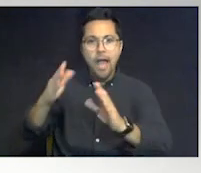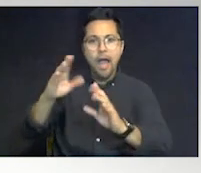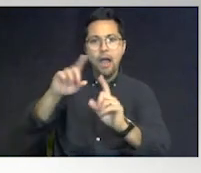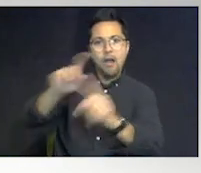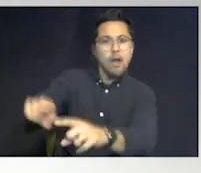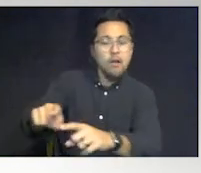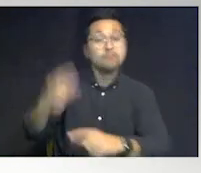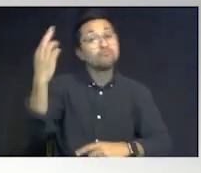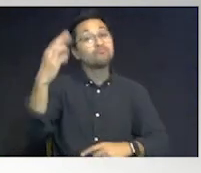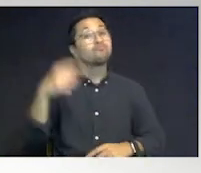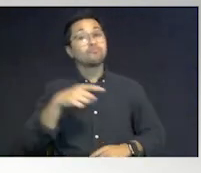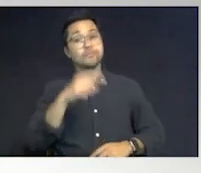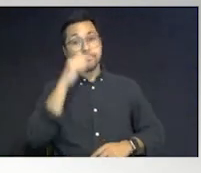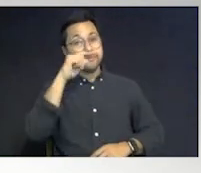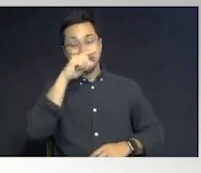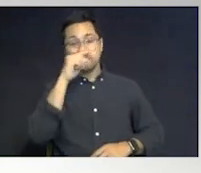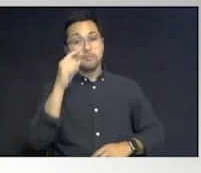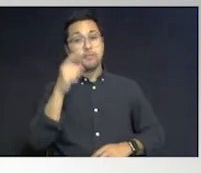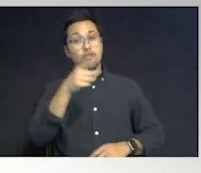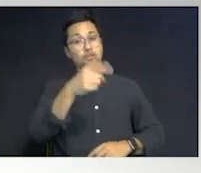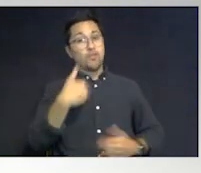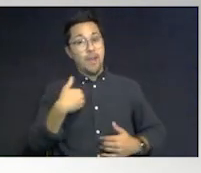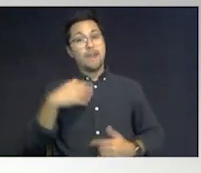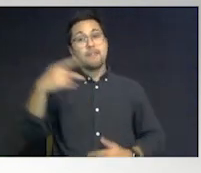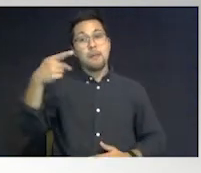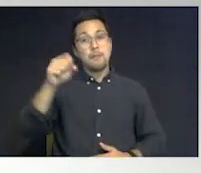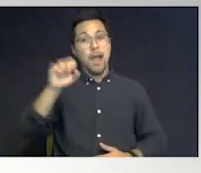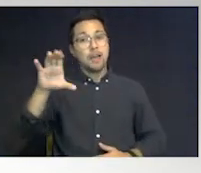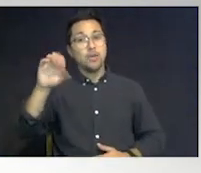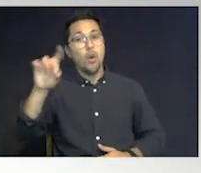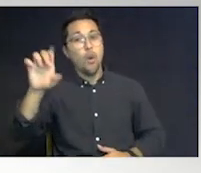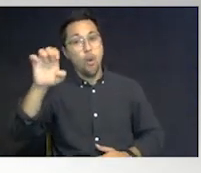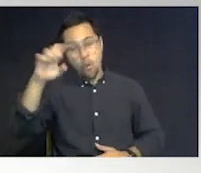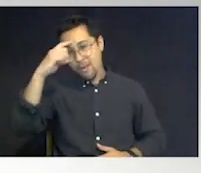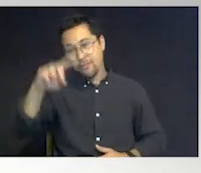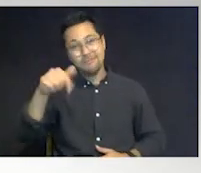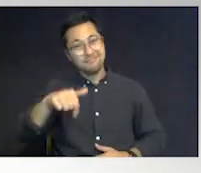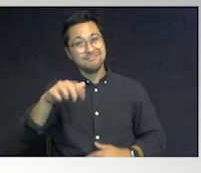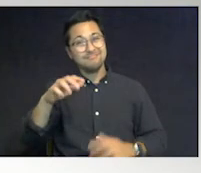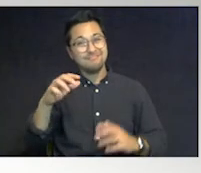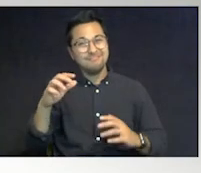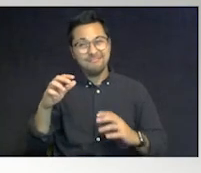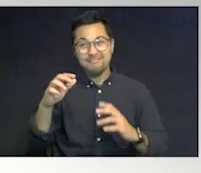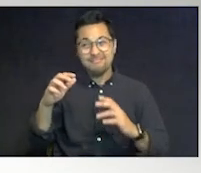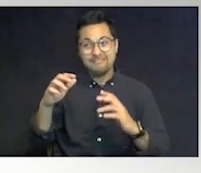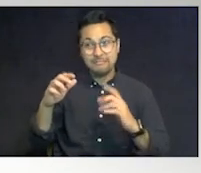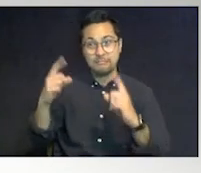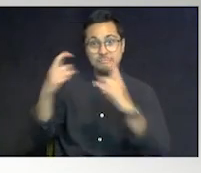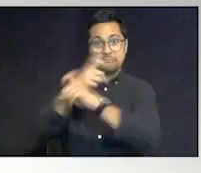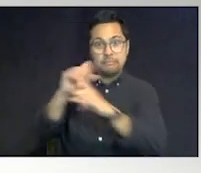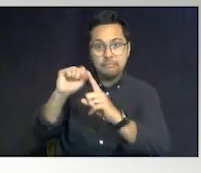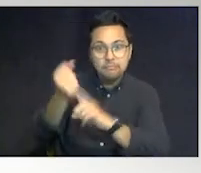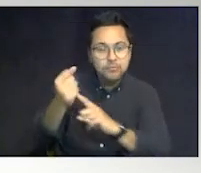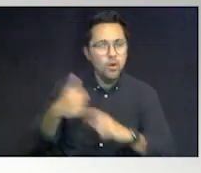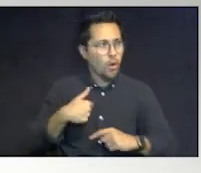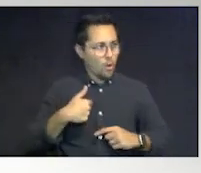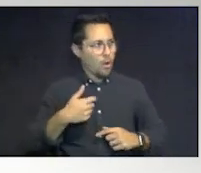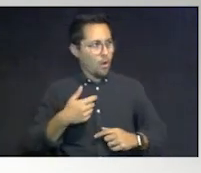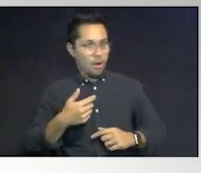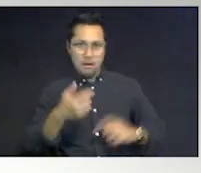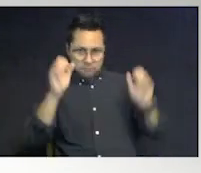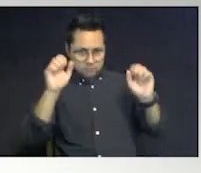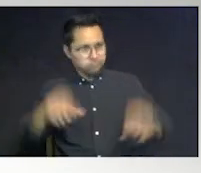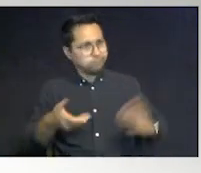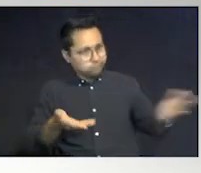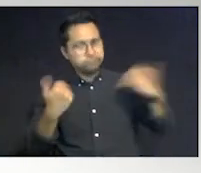have the passcode to unlock this mystery. Why am I going to don't bring you in and then together we can